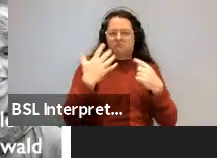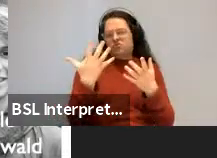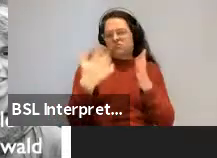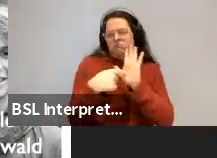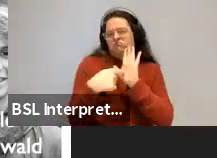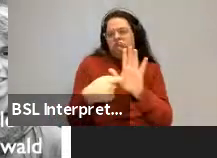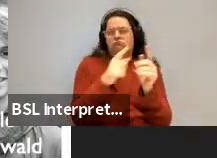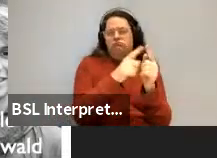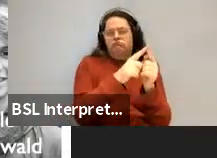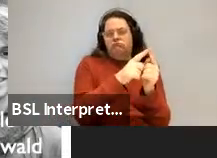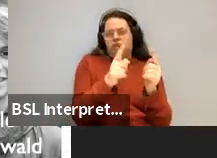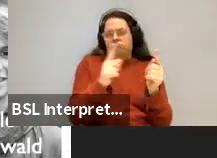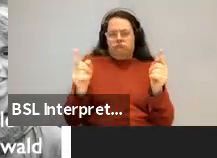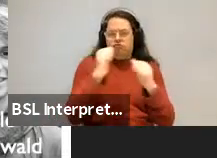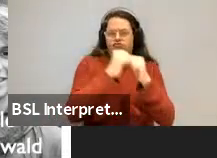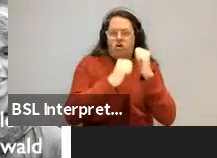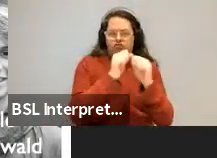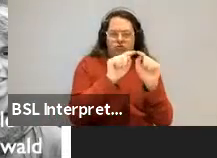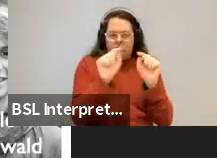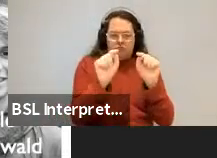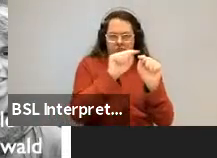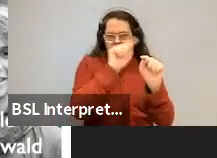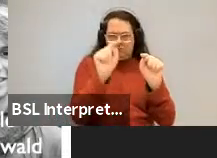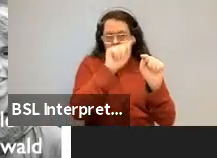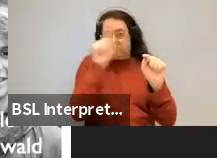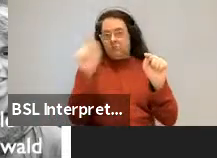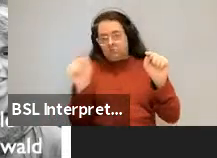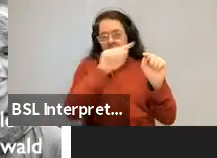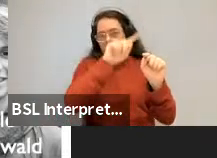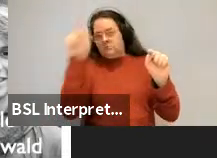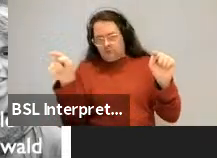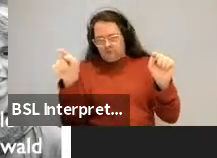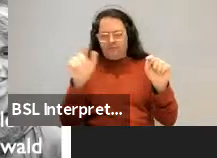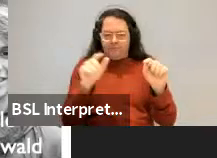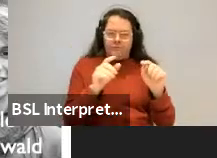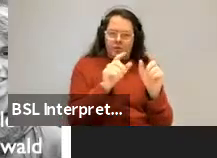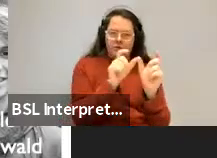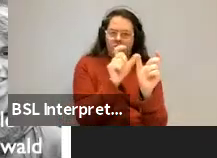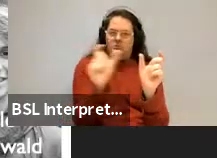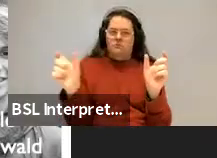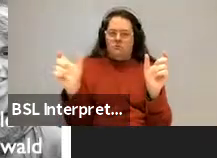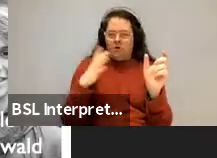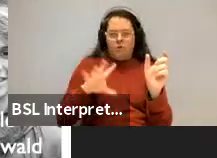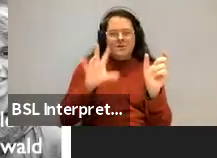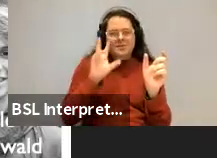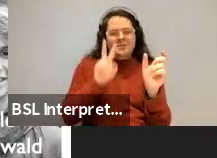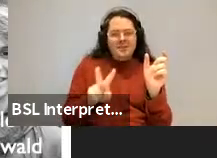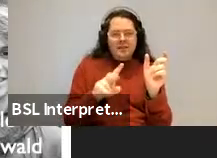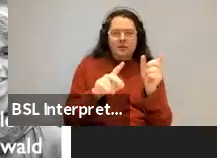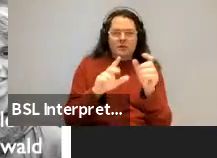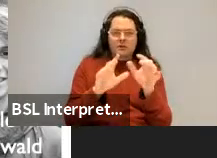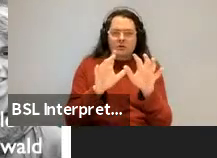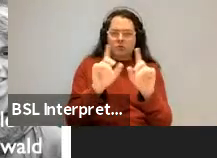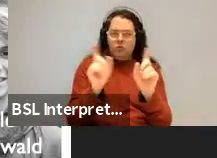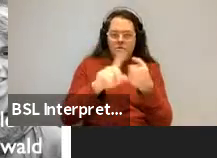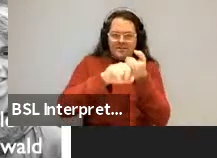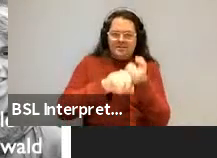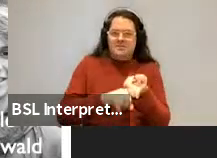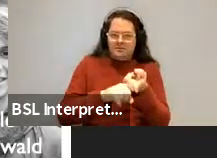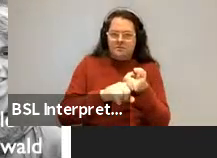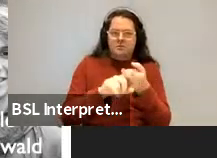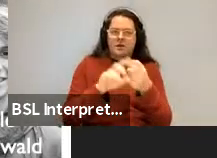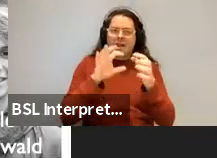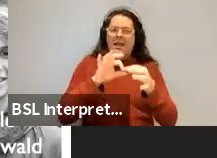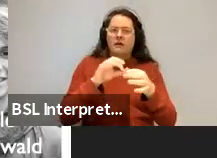dependency structures is all we're trying to show here. So for each dependency structure, we're trying to create, compare actual dependency lengths to some baseline.